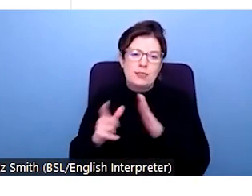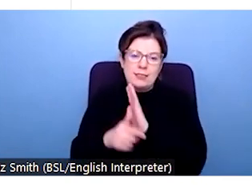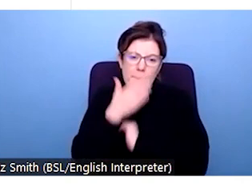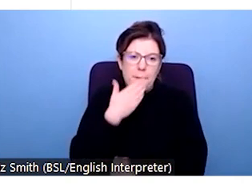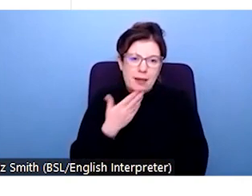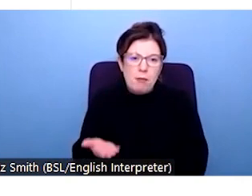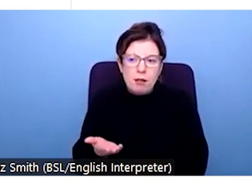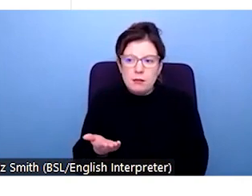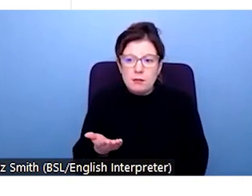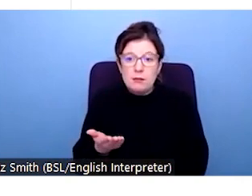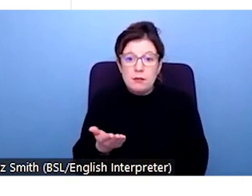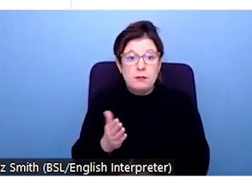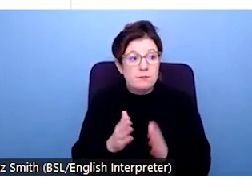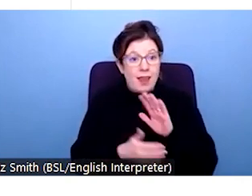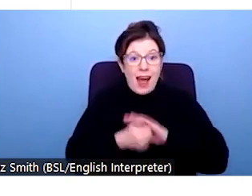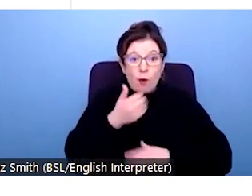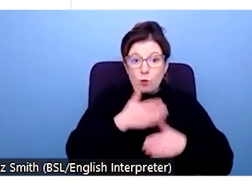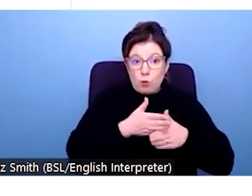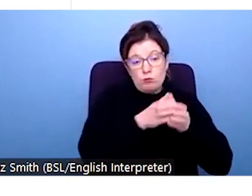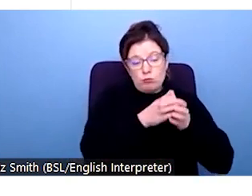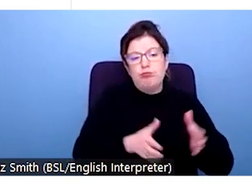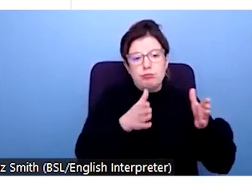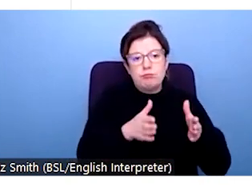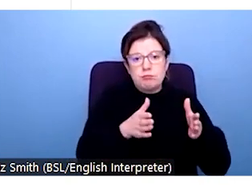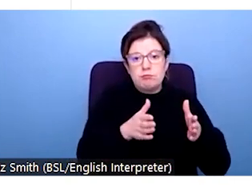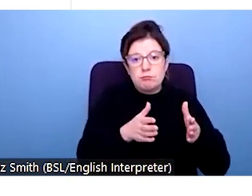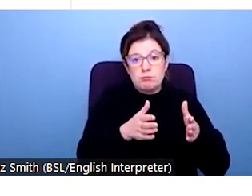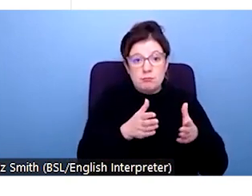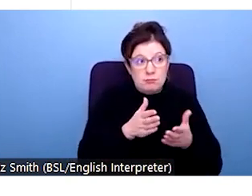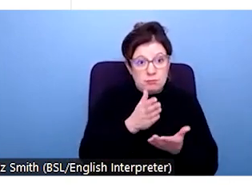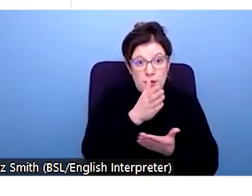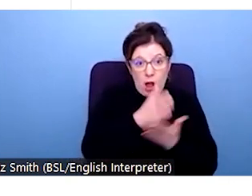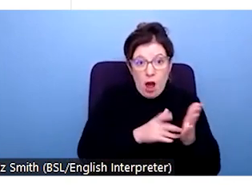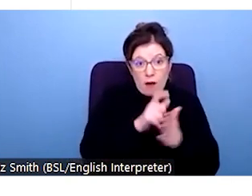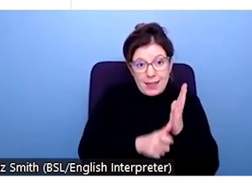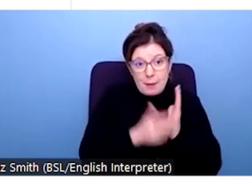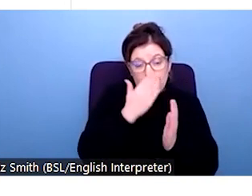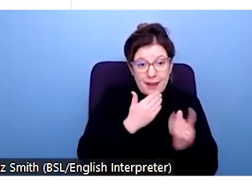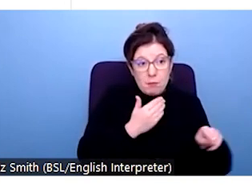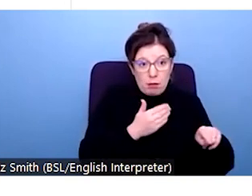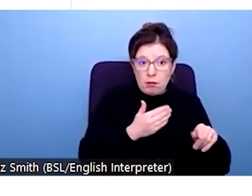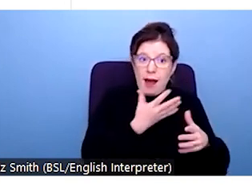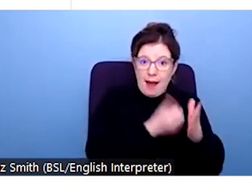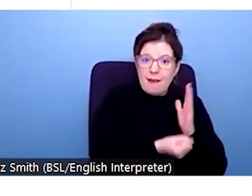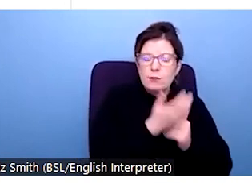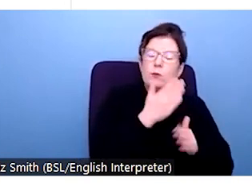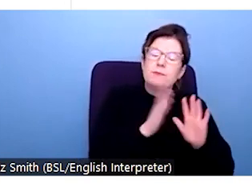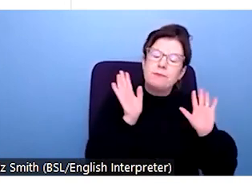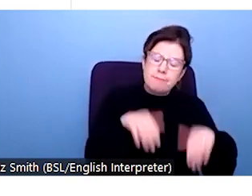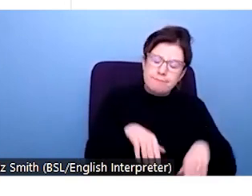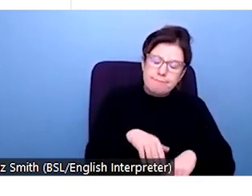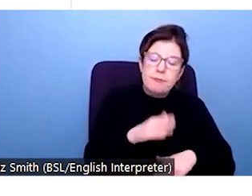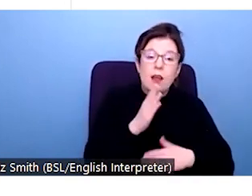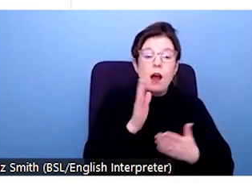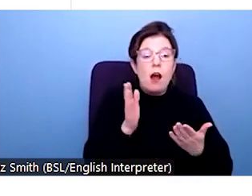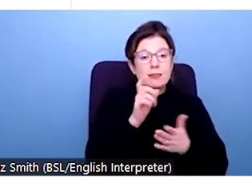likely to be out of work. So around half of all disabled people are in work compared with around half of all